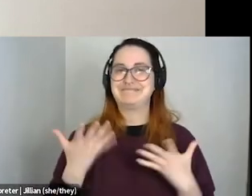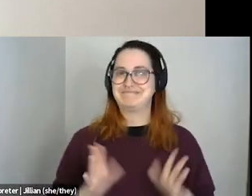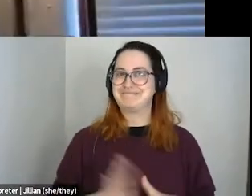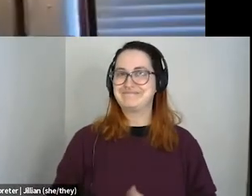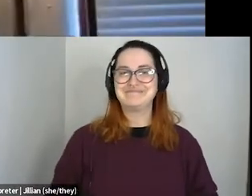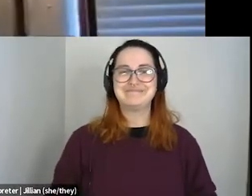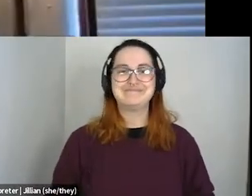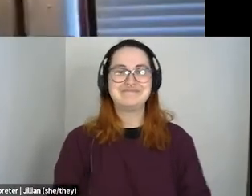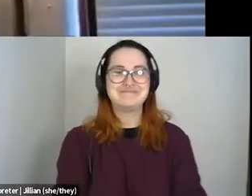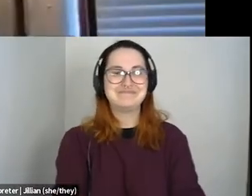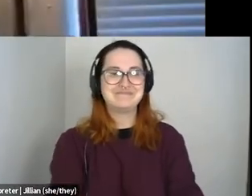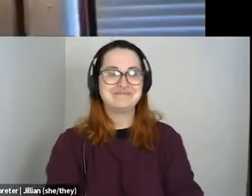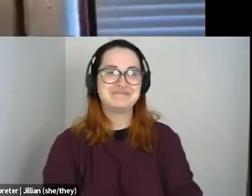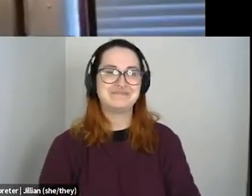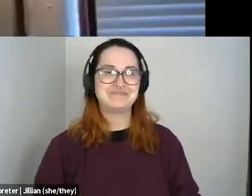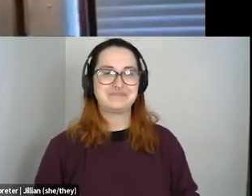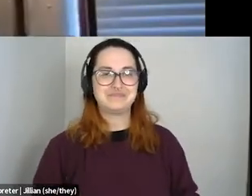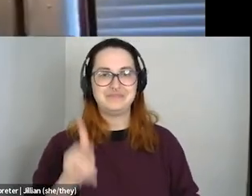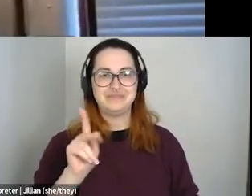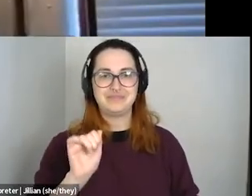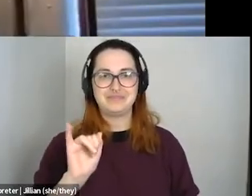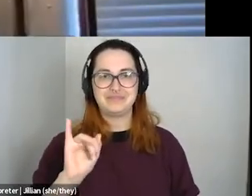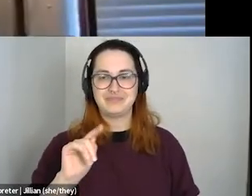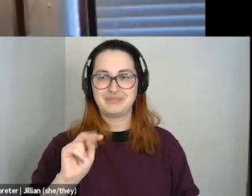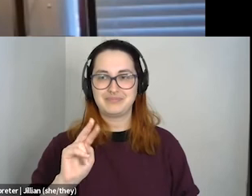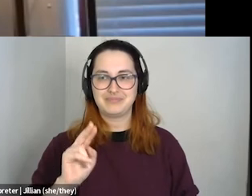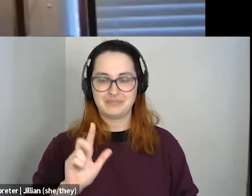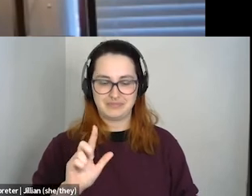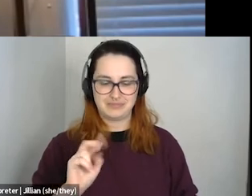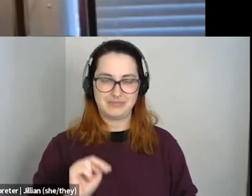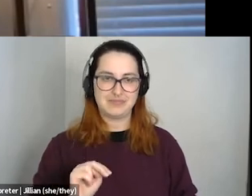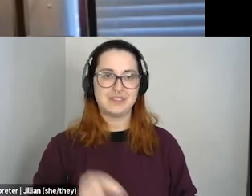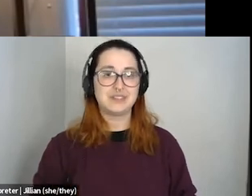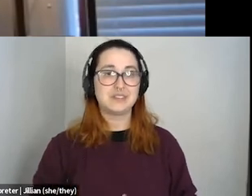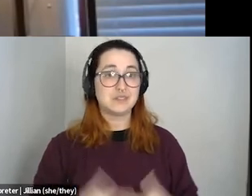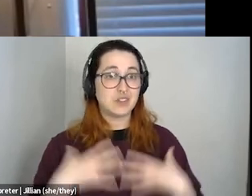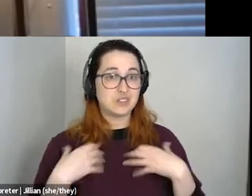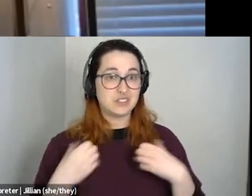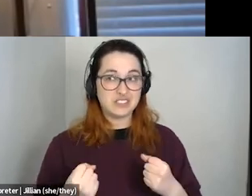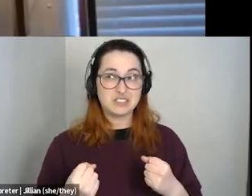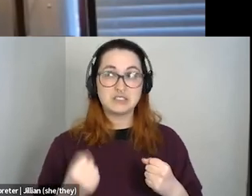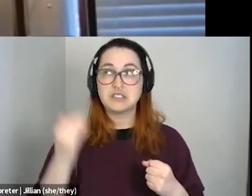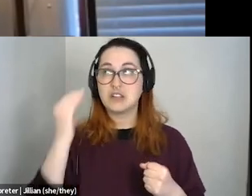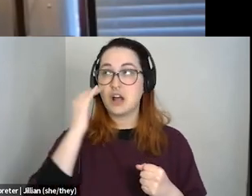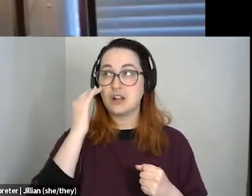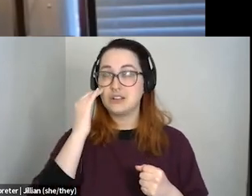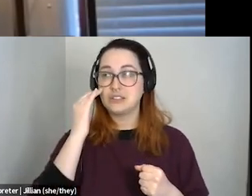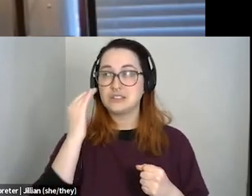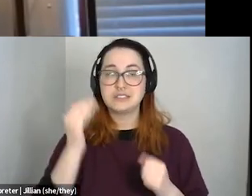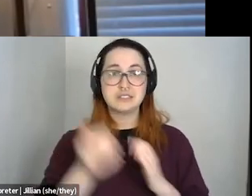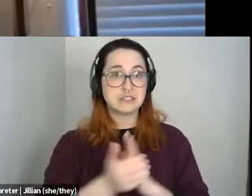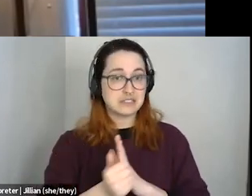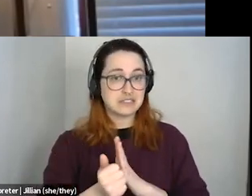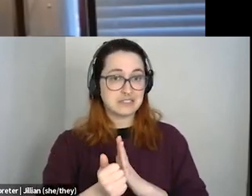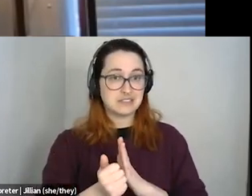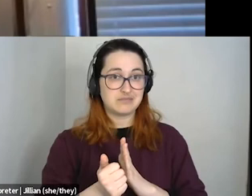Okay. Um, yeah, I've for resiliency, like knowledge and like skills that